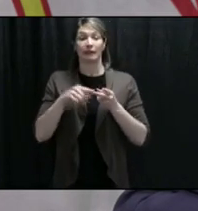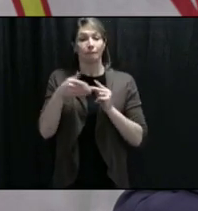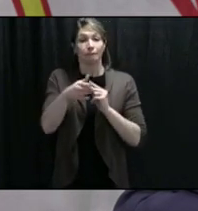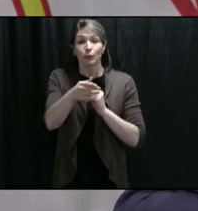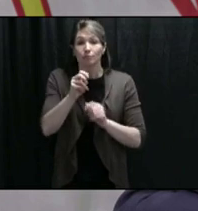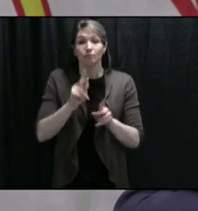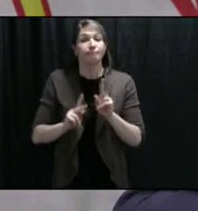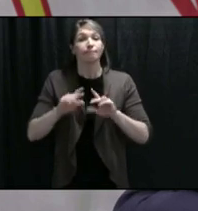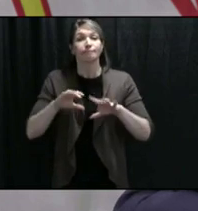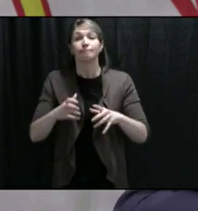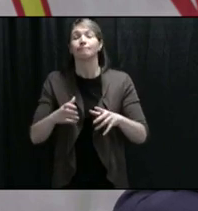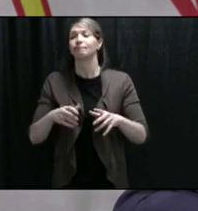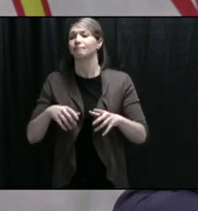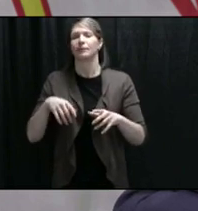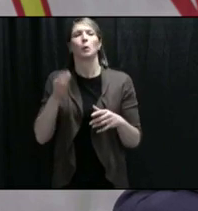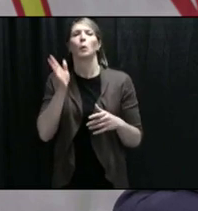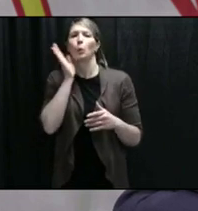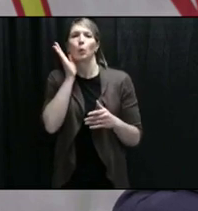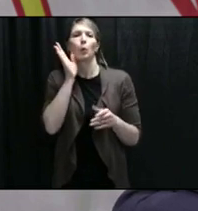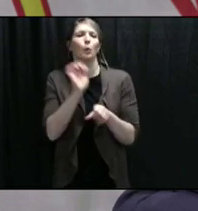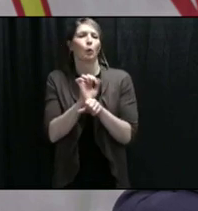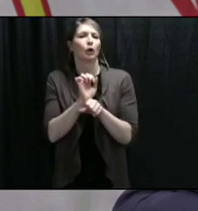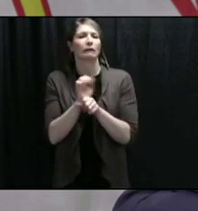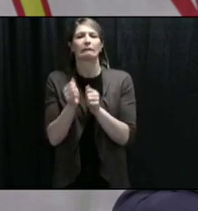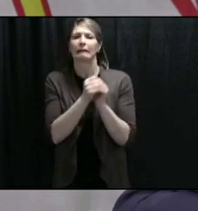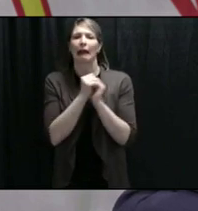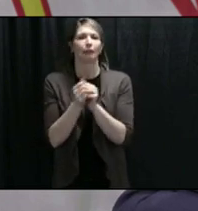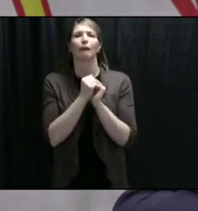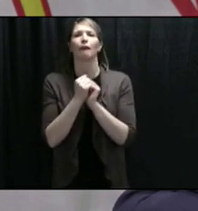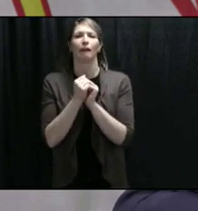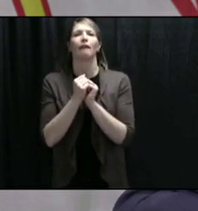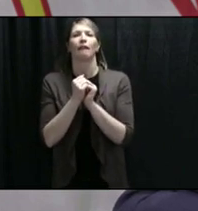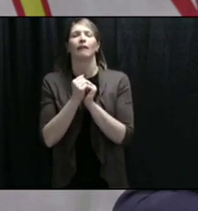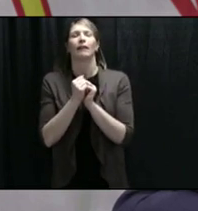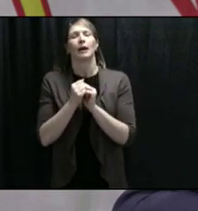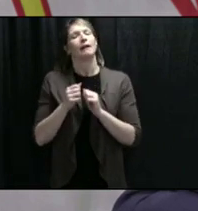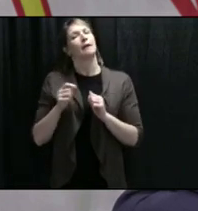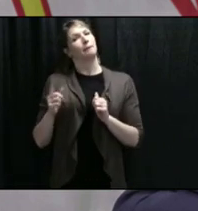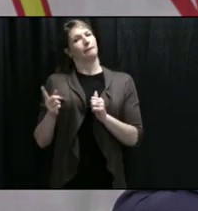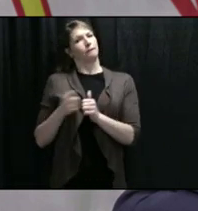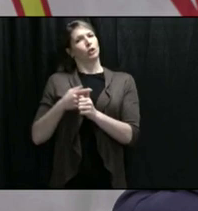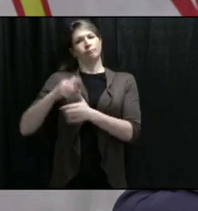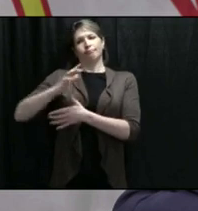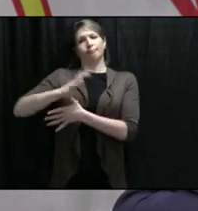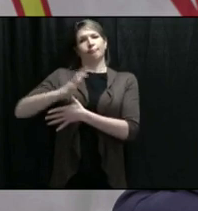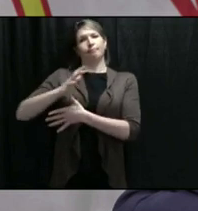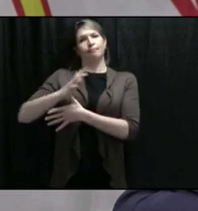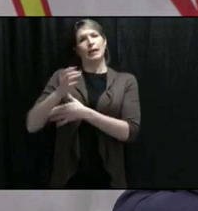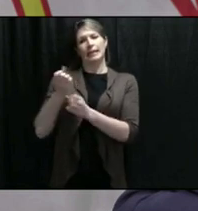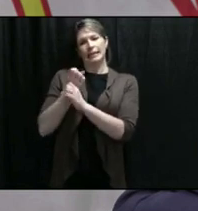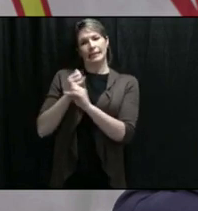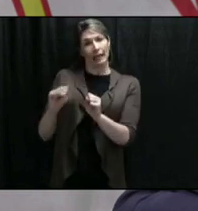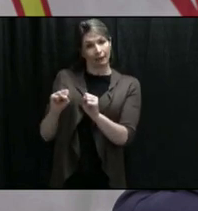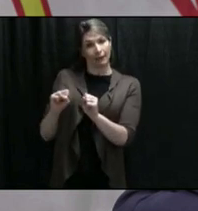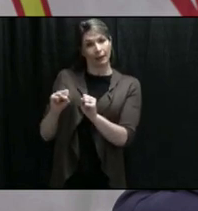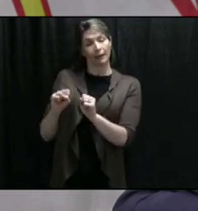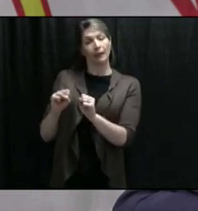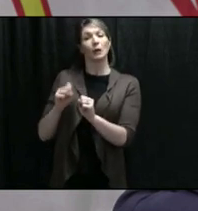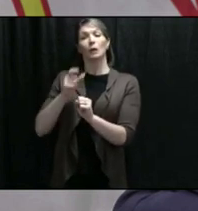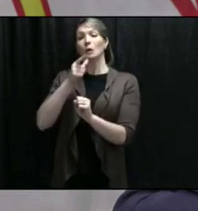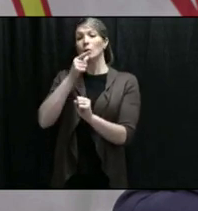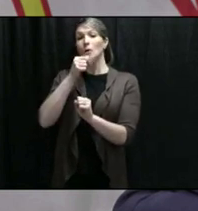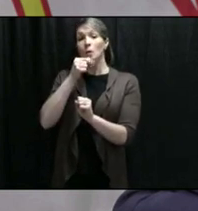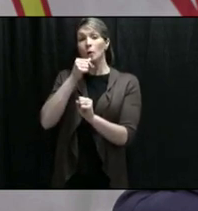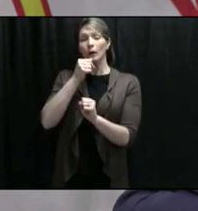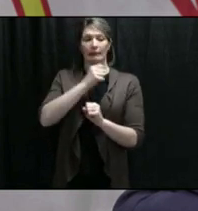paramount to all of this, underlying those decisions, it has to have a safe environment for both the harvesters, the processors. And you can